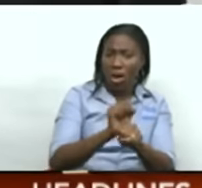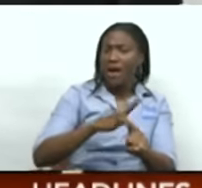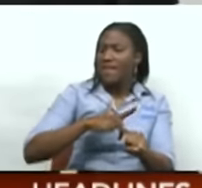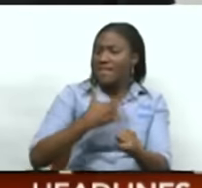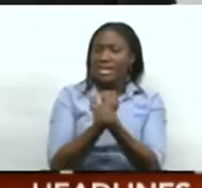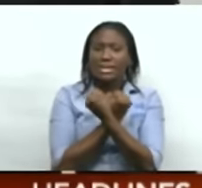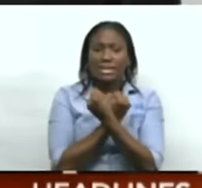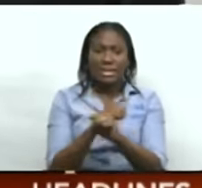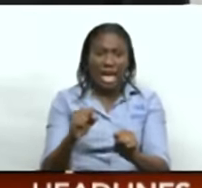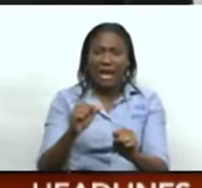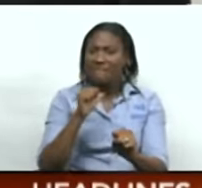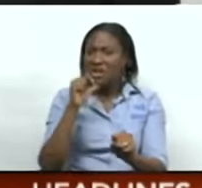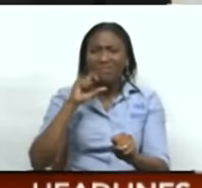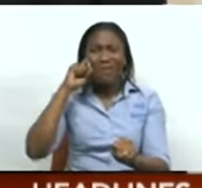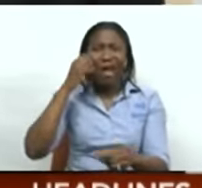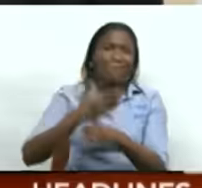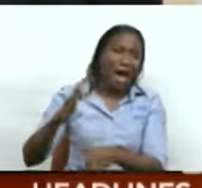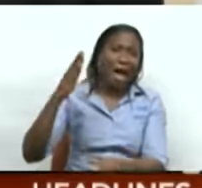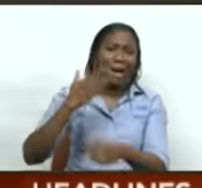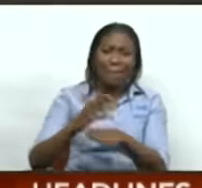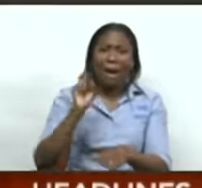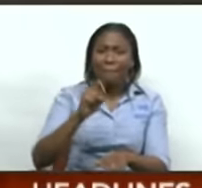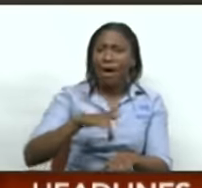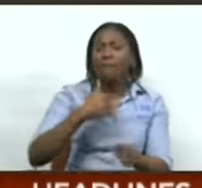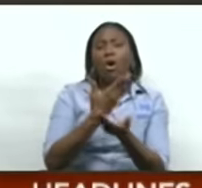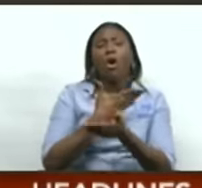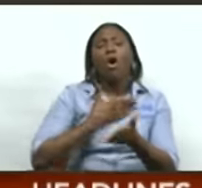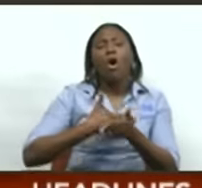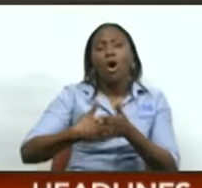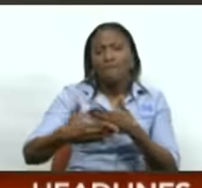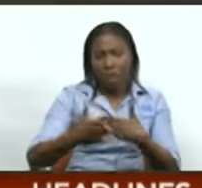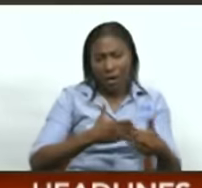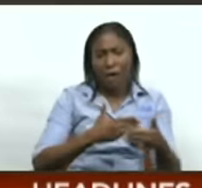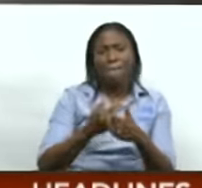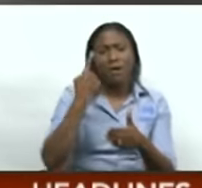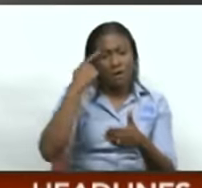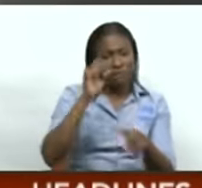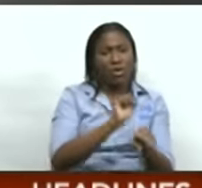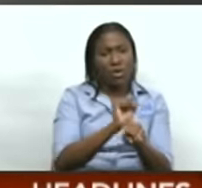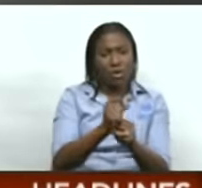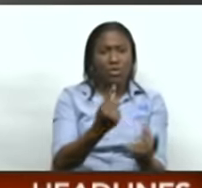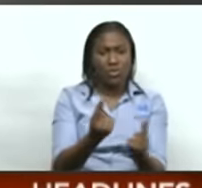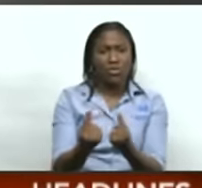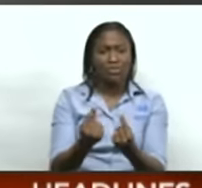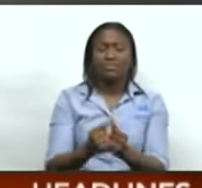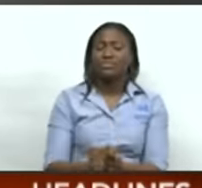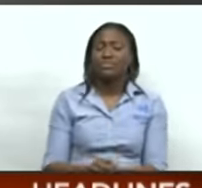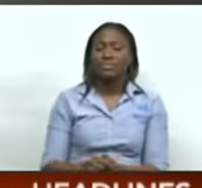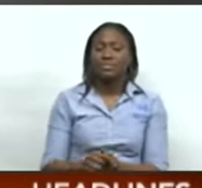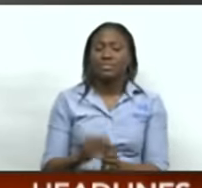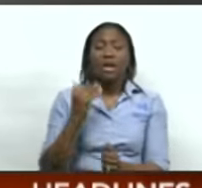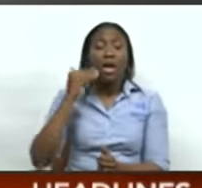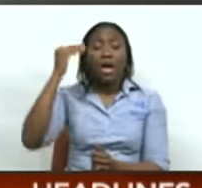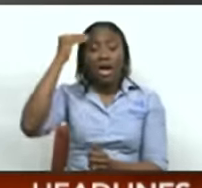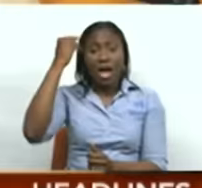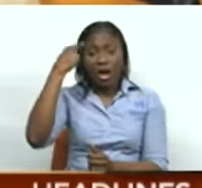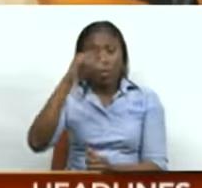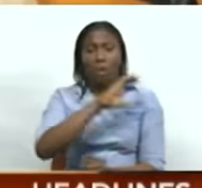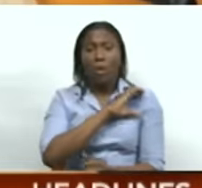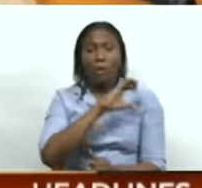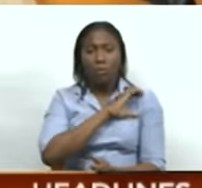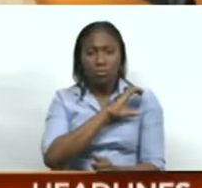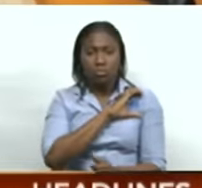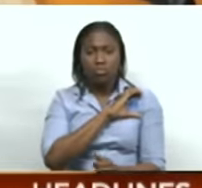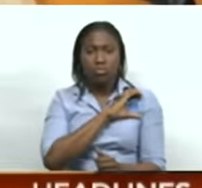safe and comfortable to perform. And though the head of the Police Service Social and Welfare Association was not present at the